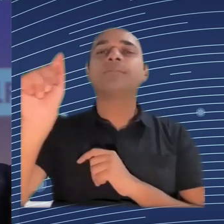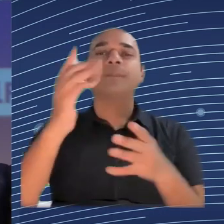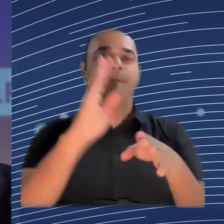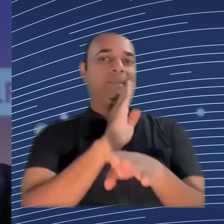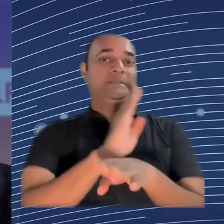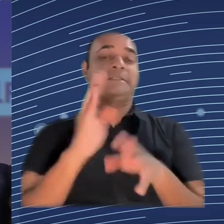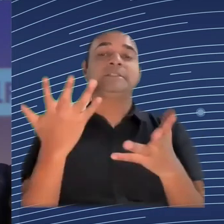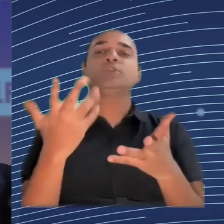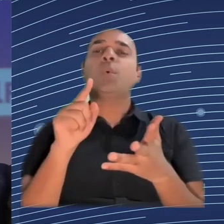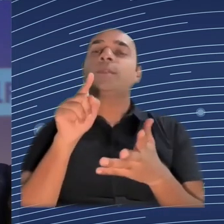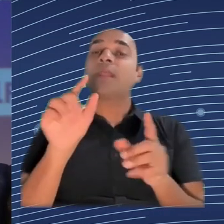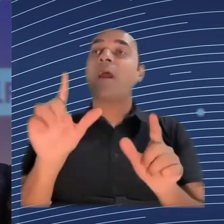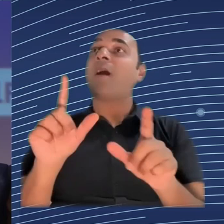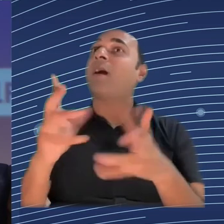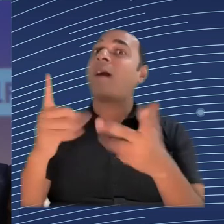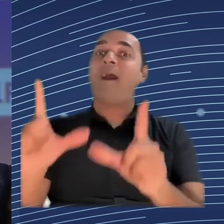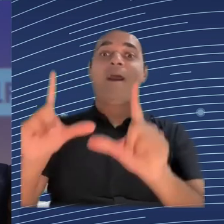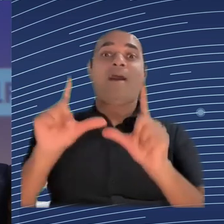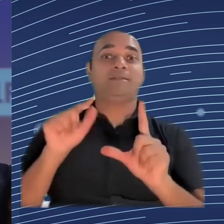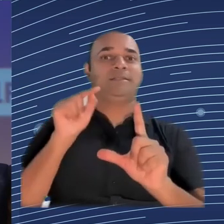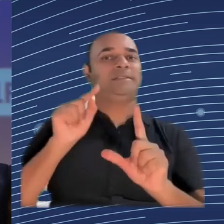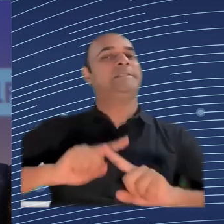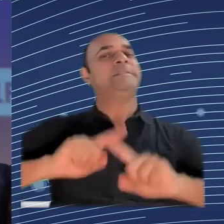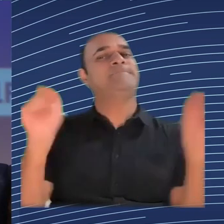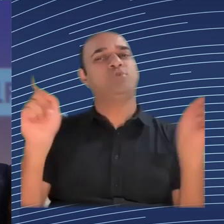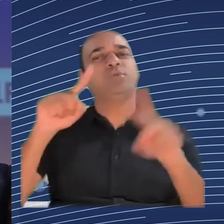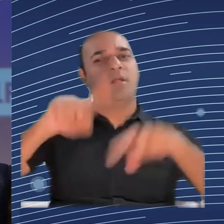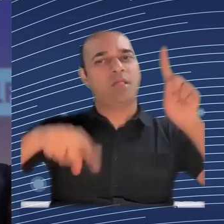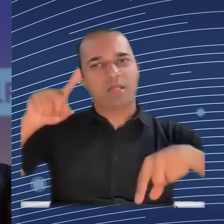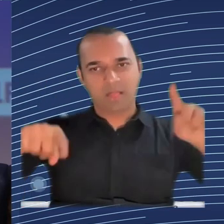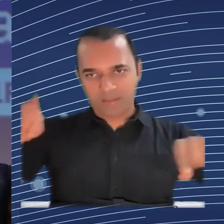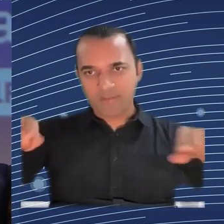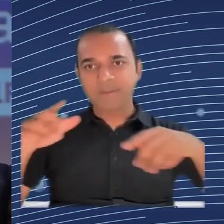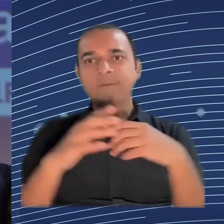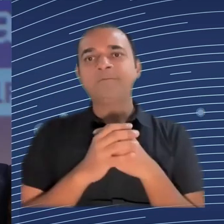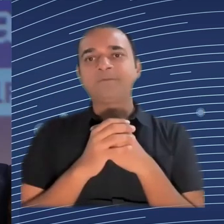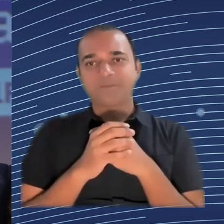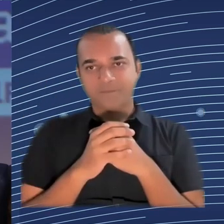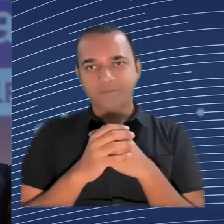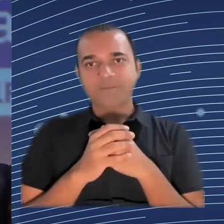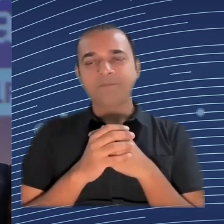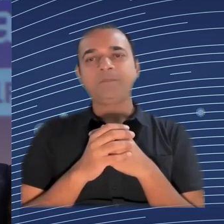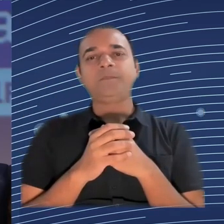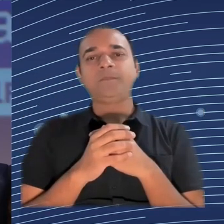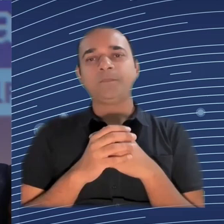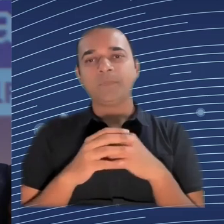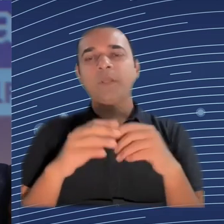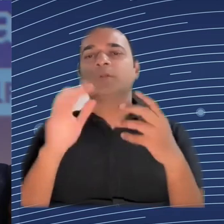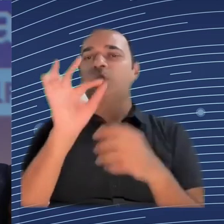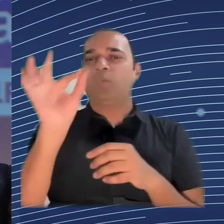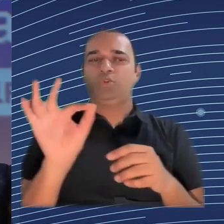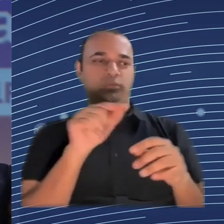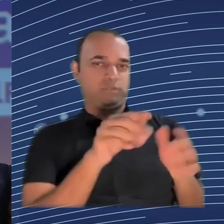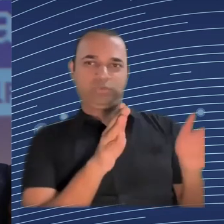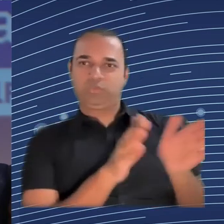what people called near termism. I don't really buy into the distinction that much because when you think about the risks